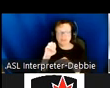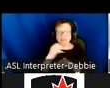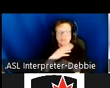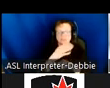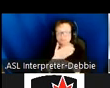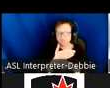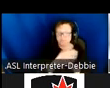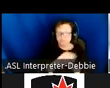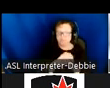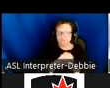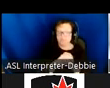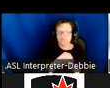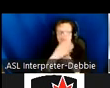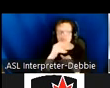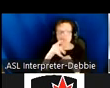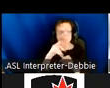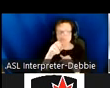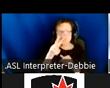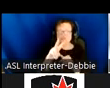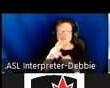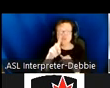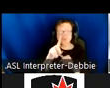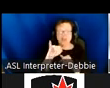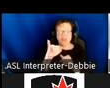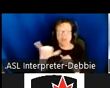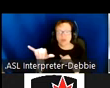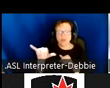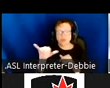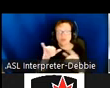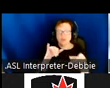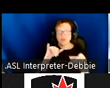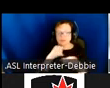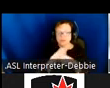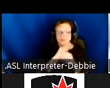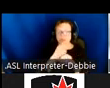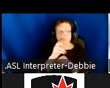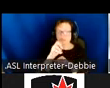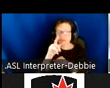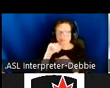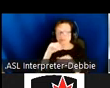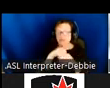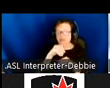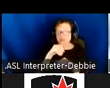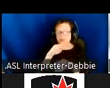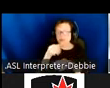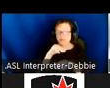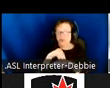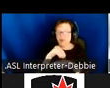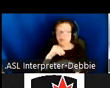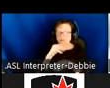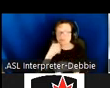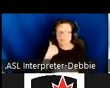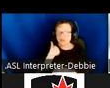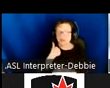The Hapley 2DIY is a small desktop robotic device made by Hapley in Montreal, Canada. It sits flat on a